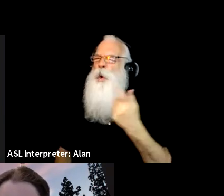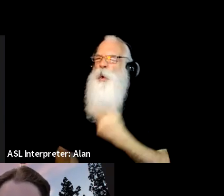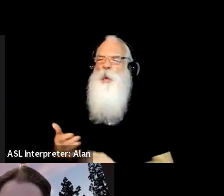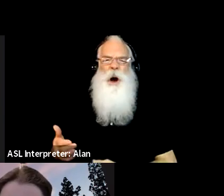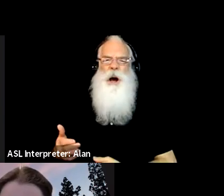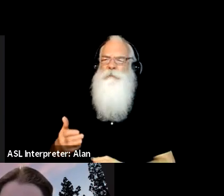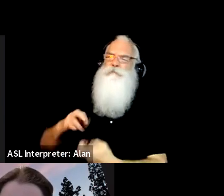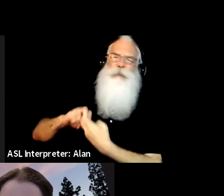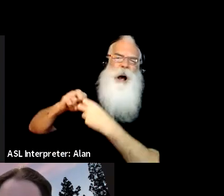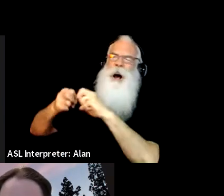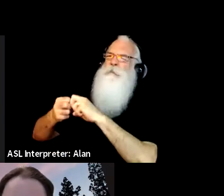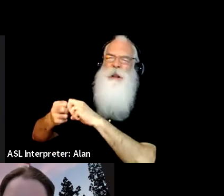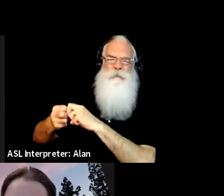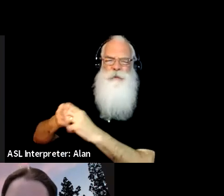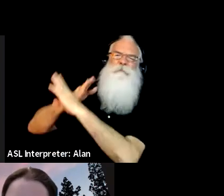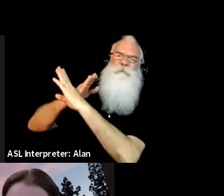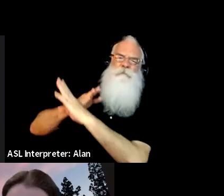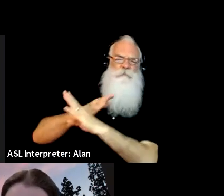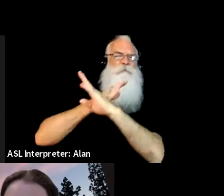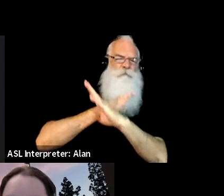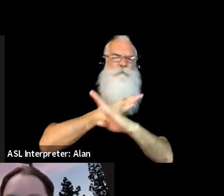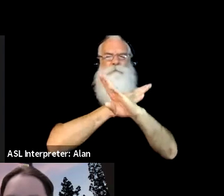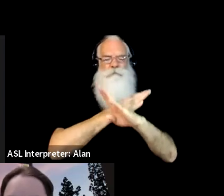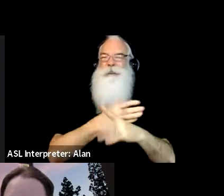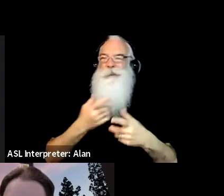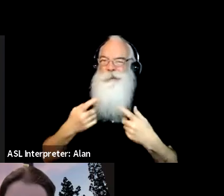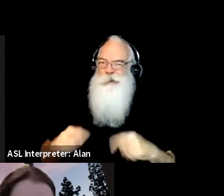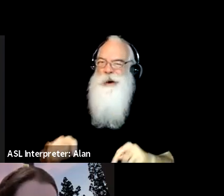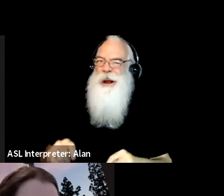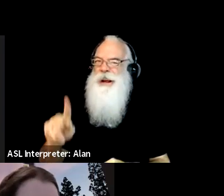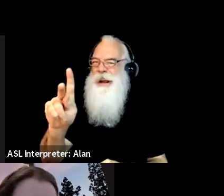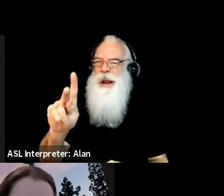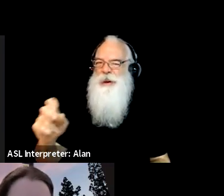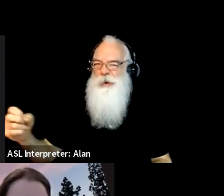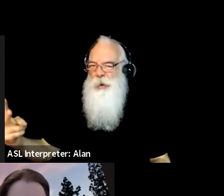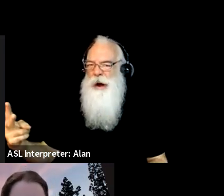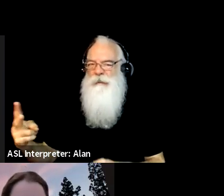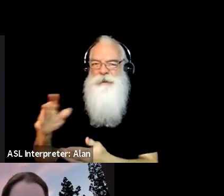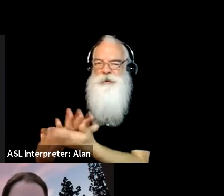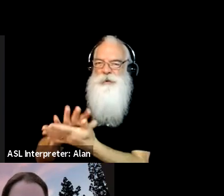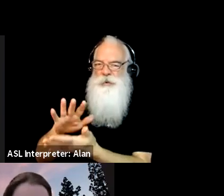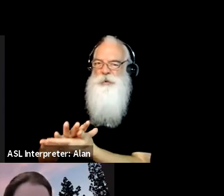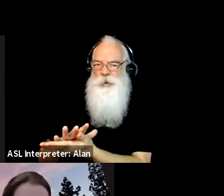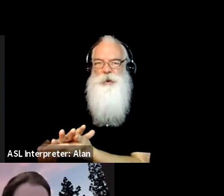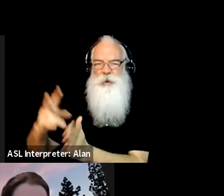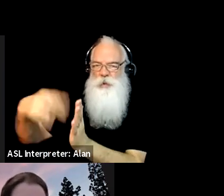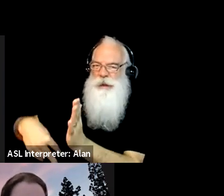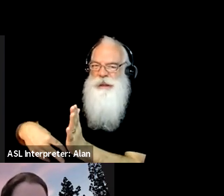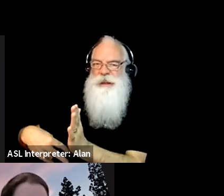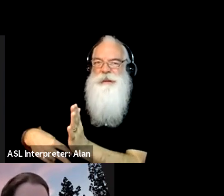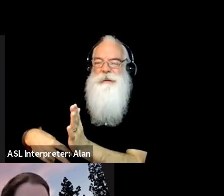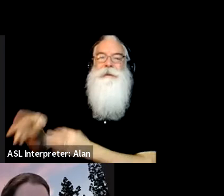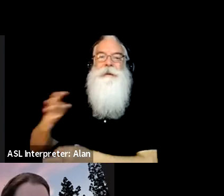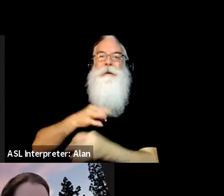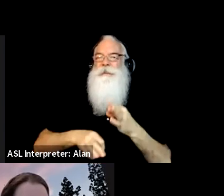K through 12 schools versus fighting, finding audiences in private settings? Well, think it's important to note